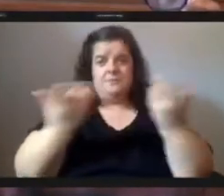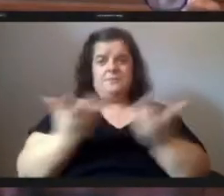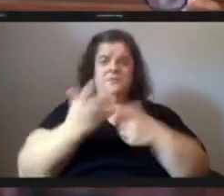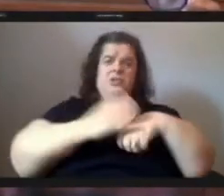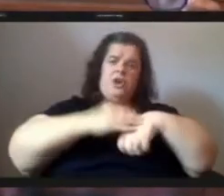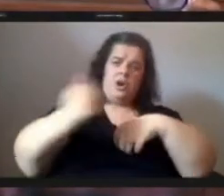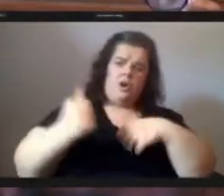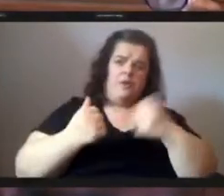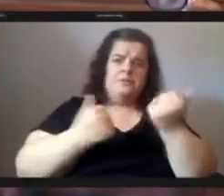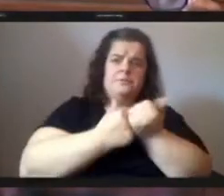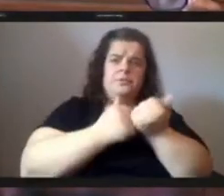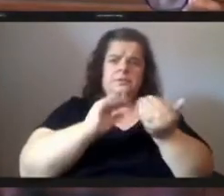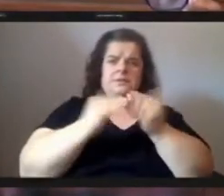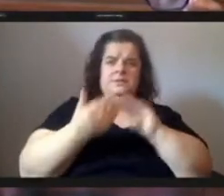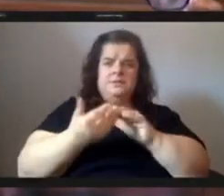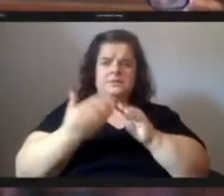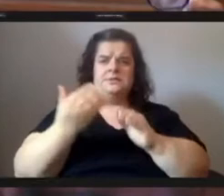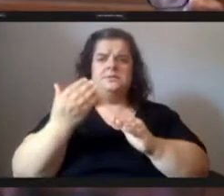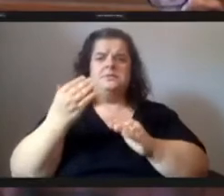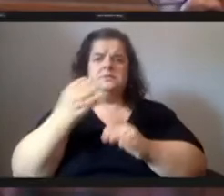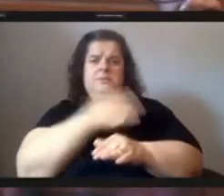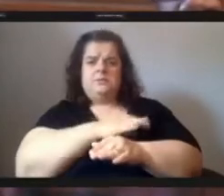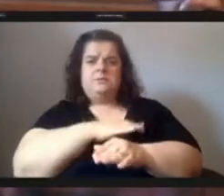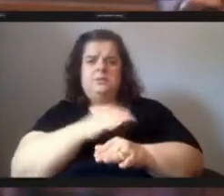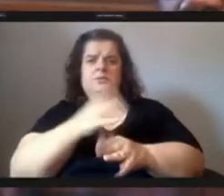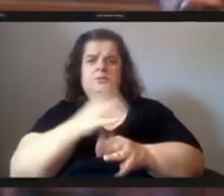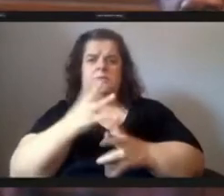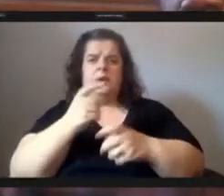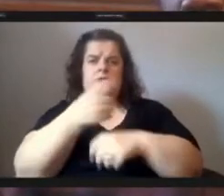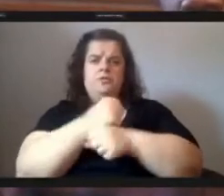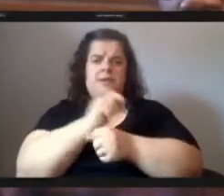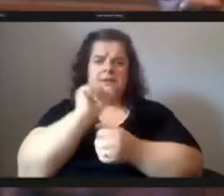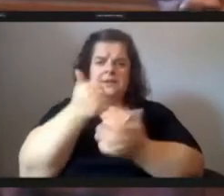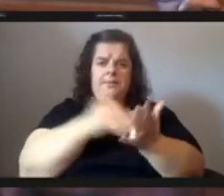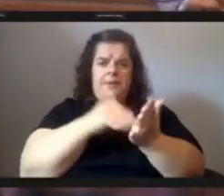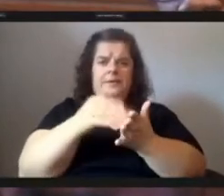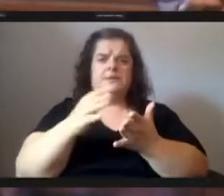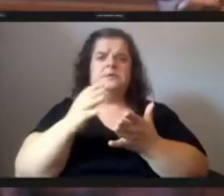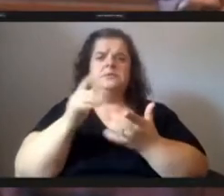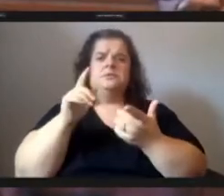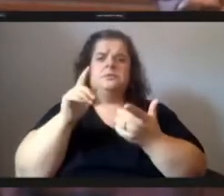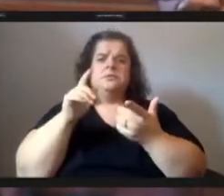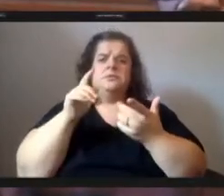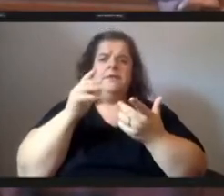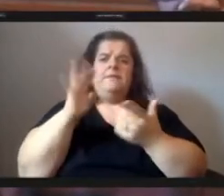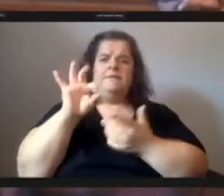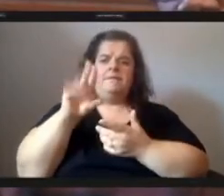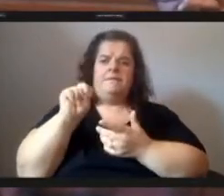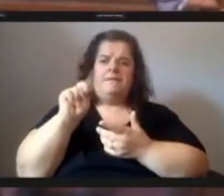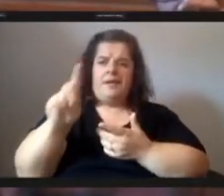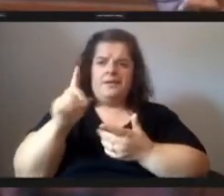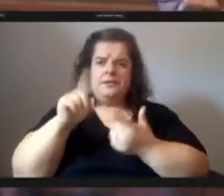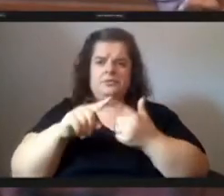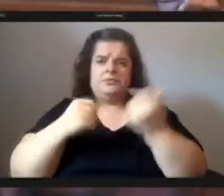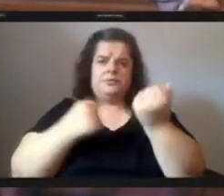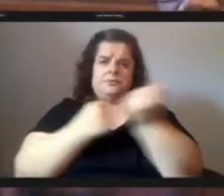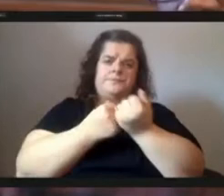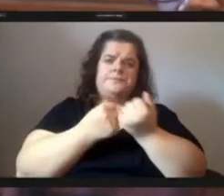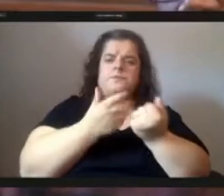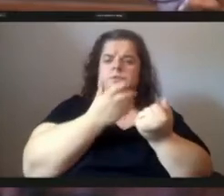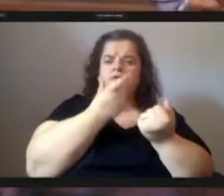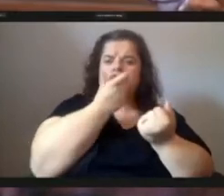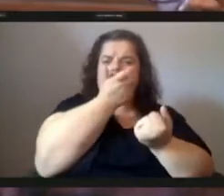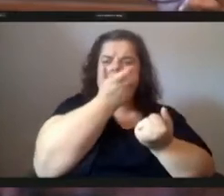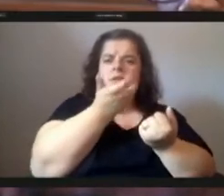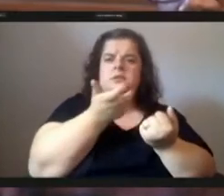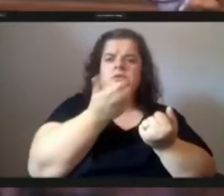to create a 10 million dollar pixburg food justice fund to support grassroots efforts to address the food appear apartheid in our